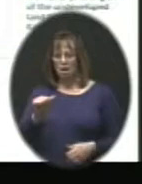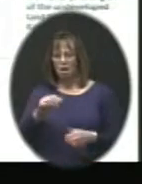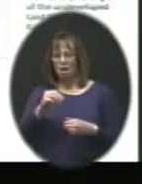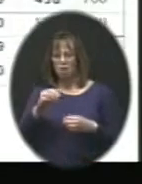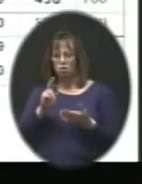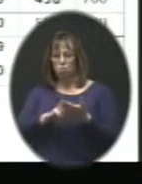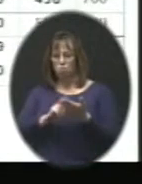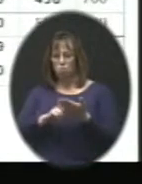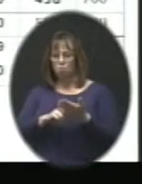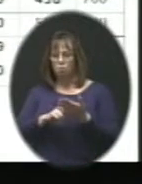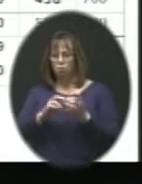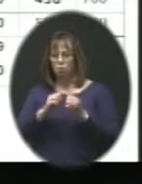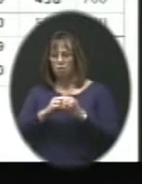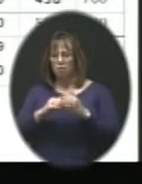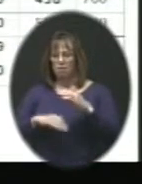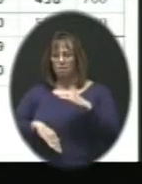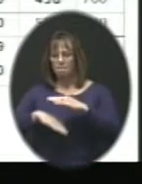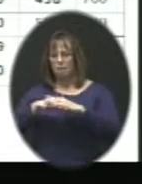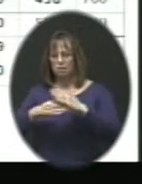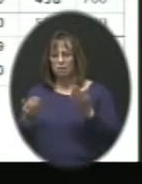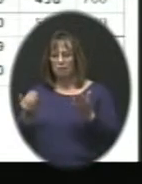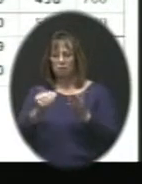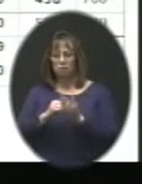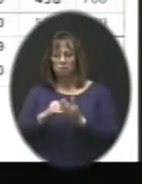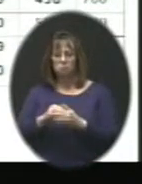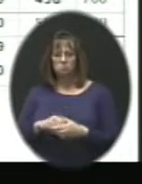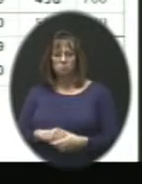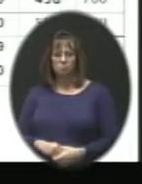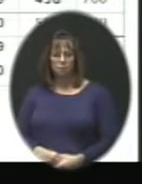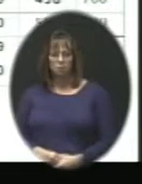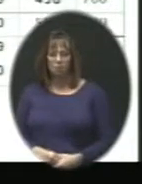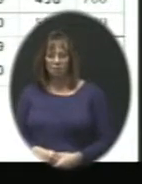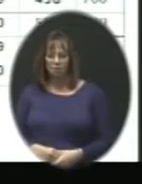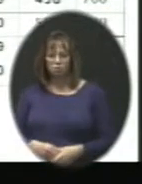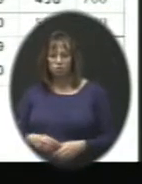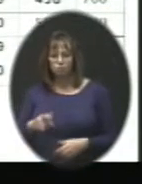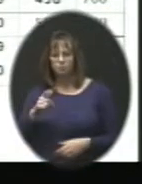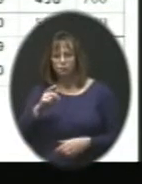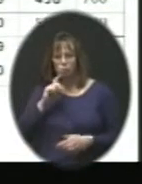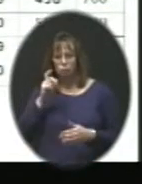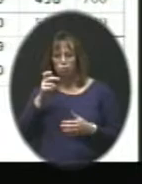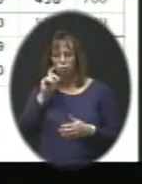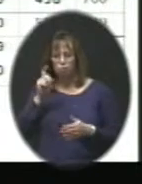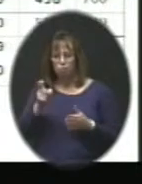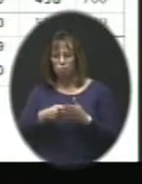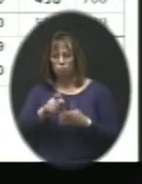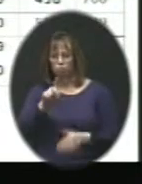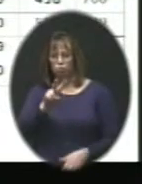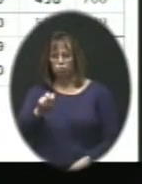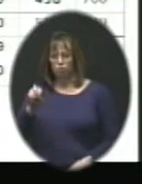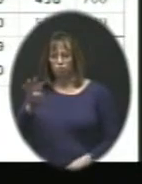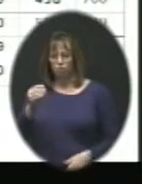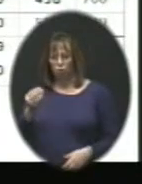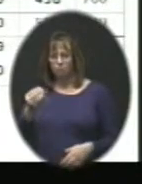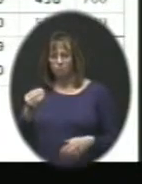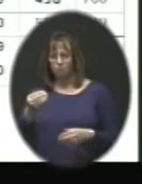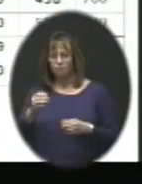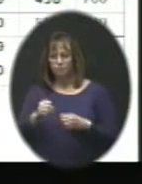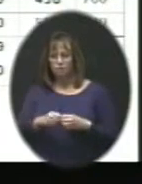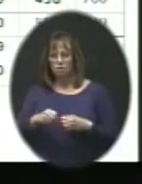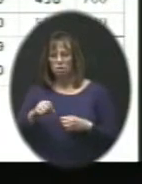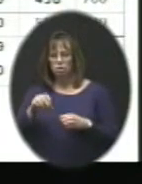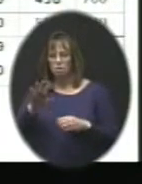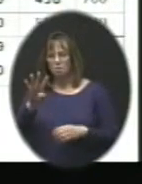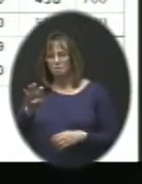projections compared to capacity again. What you notice in 2014 is Millbrook Elementary opens right at about 400